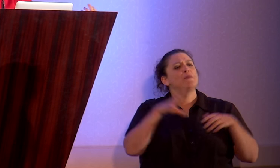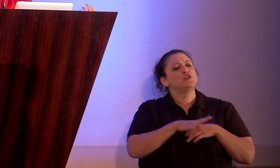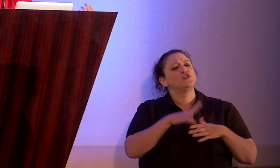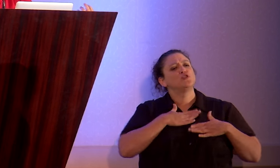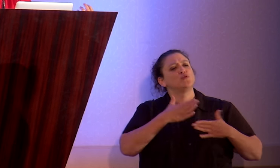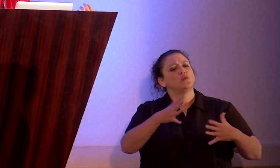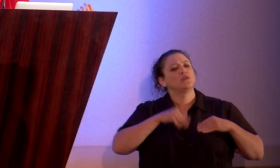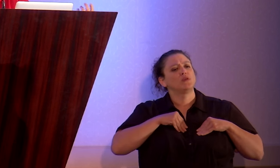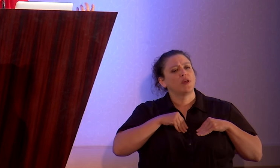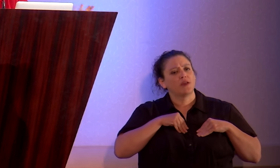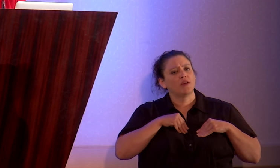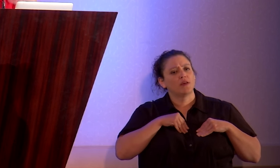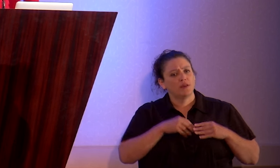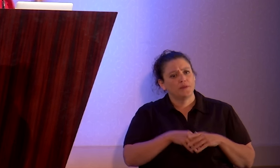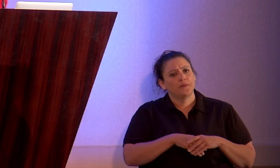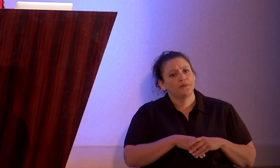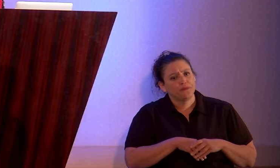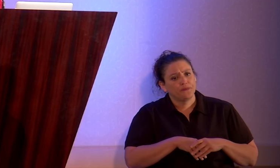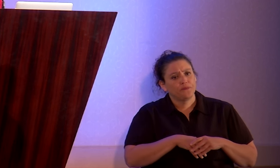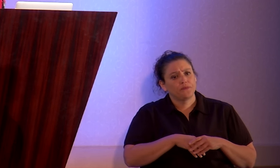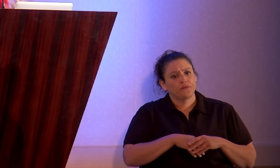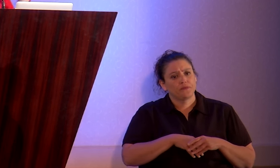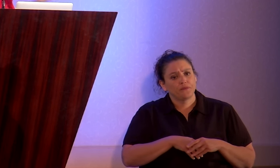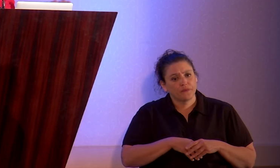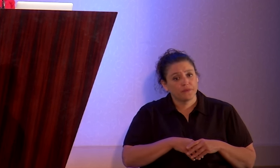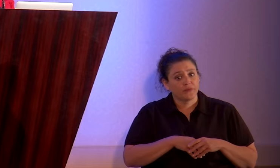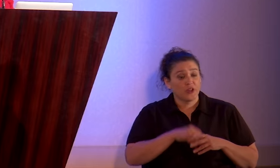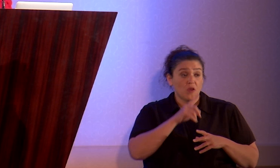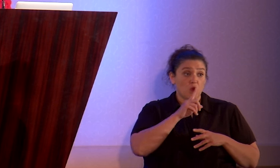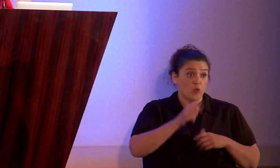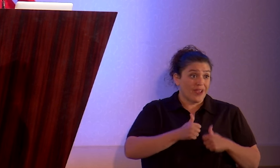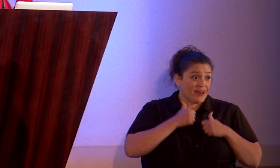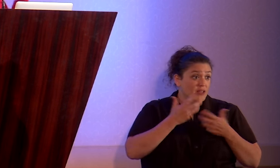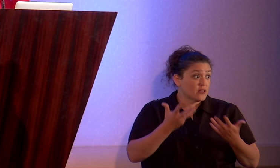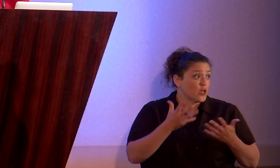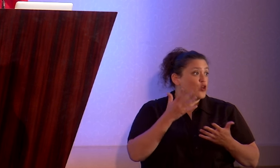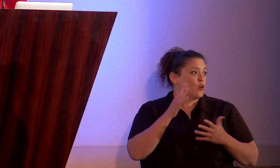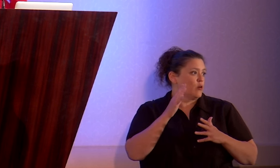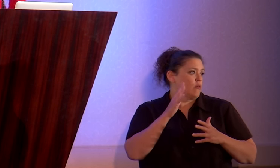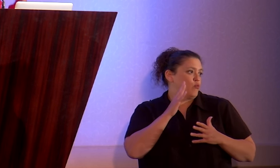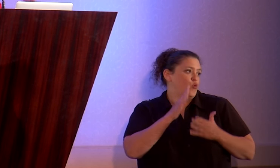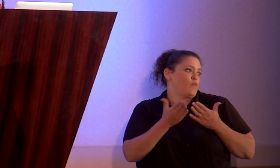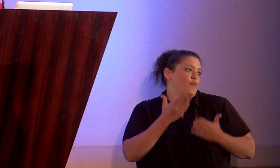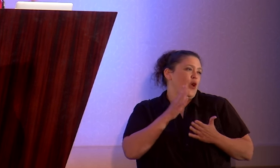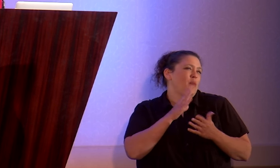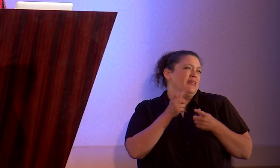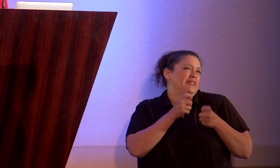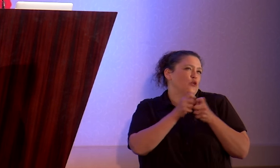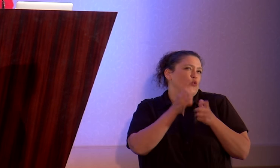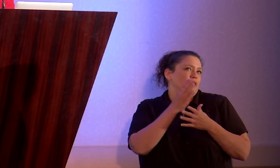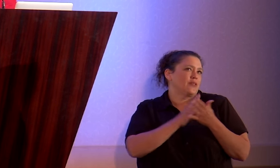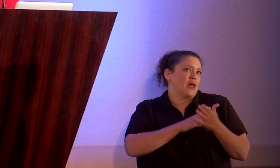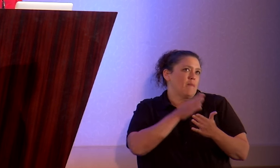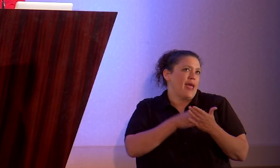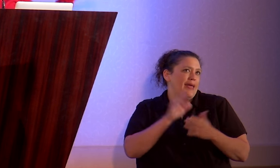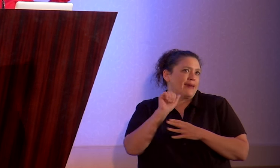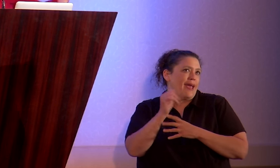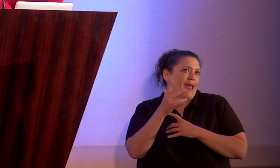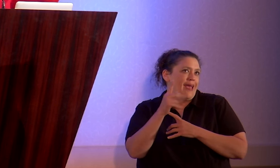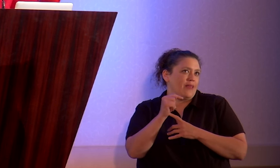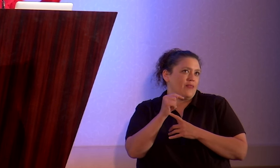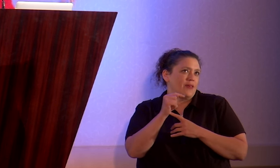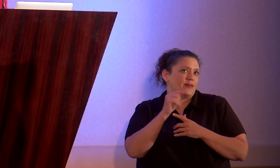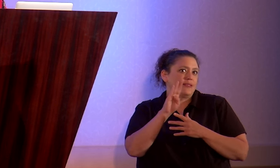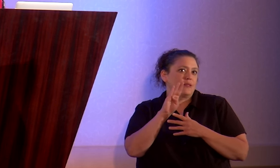take. The reality is that you're probably going to deal with at least some anti-atheist hostility and bigotry. And you know what?